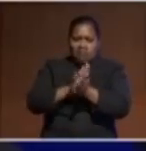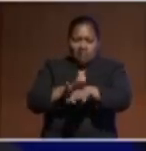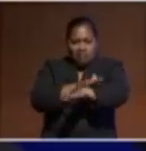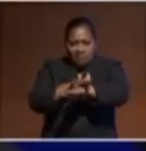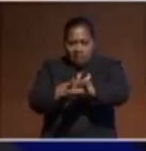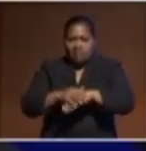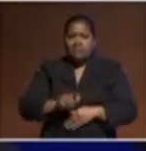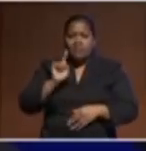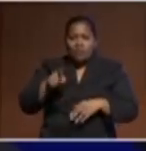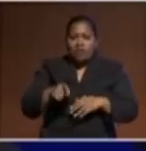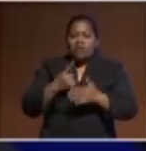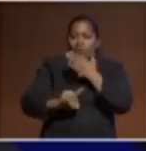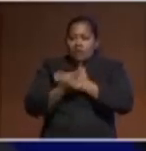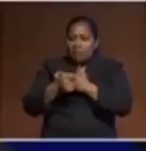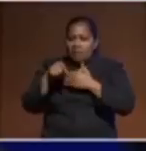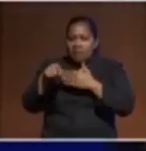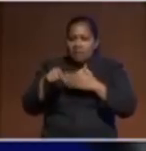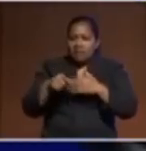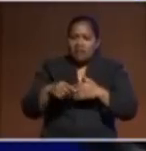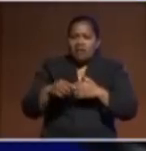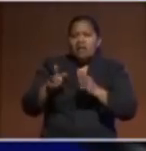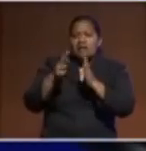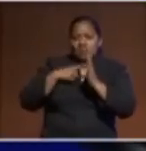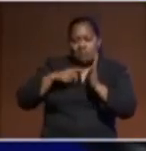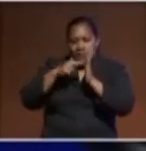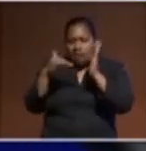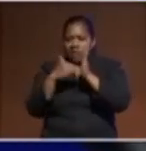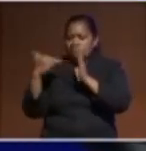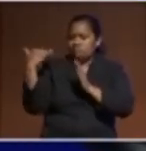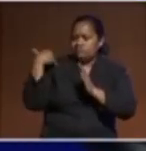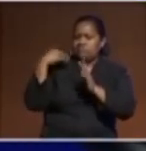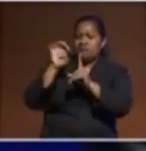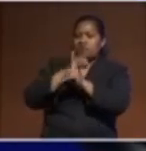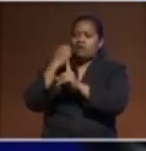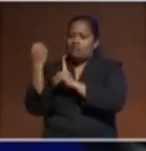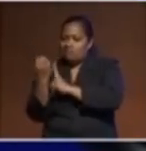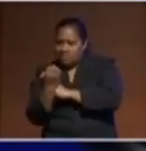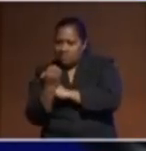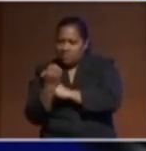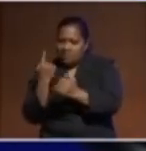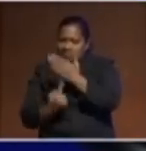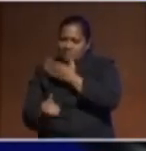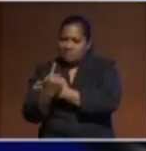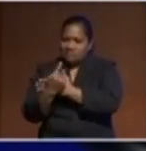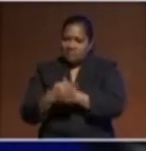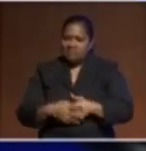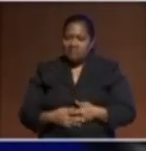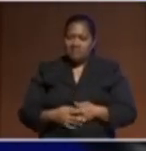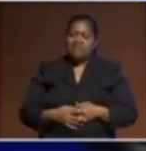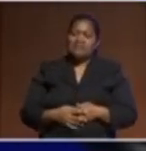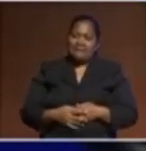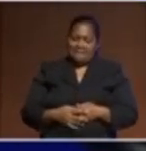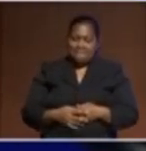New Zealand to be affected by the environmental choices of others. I think when you're a small